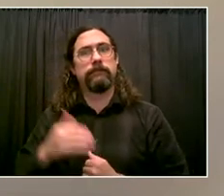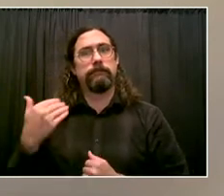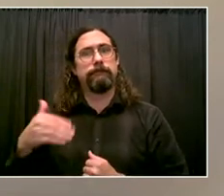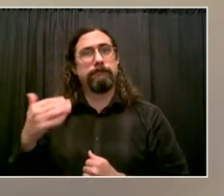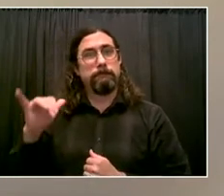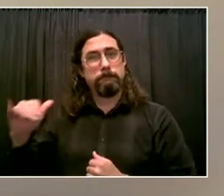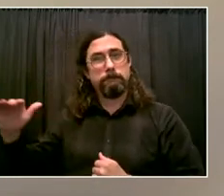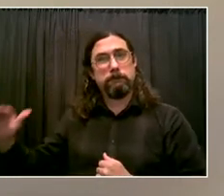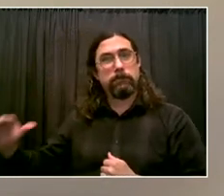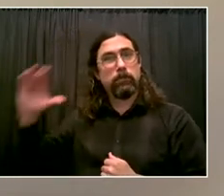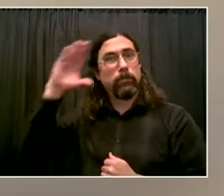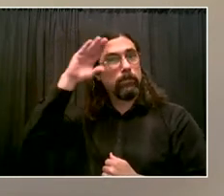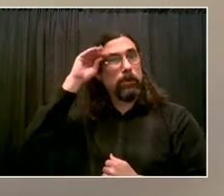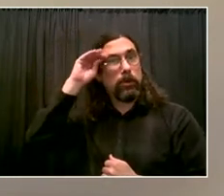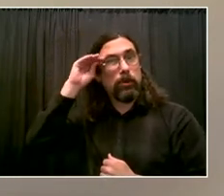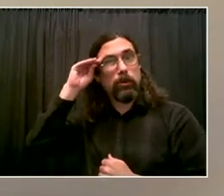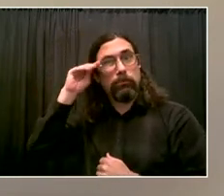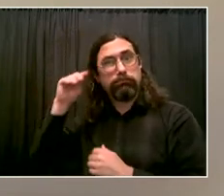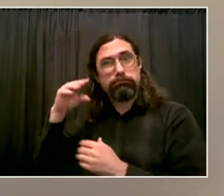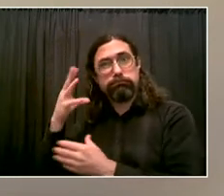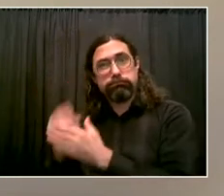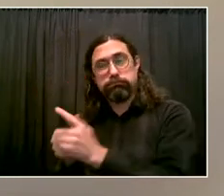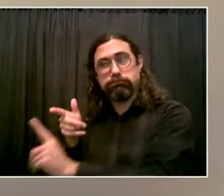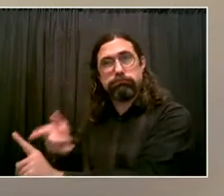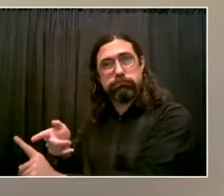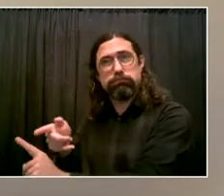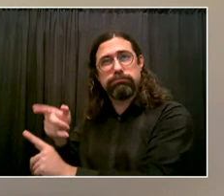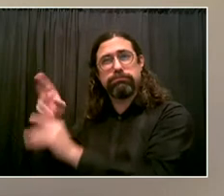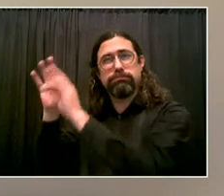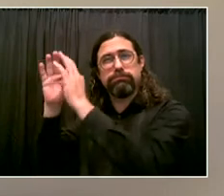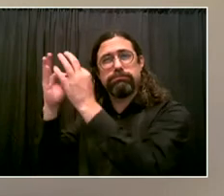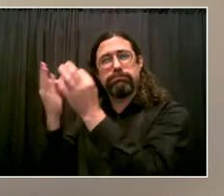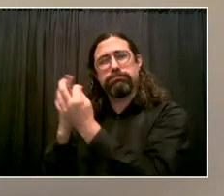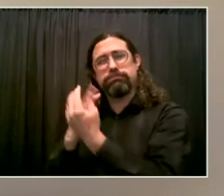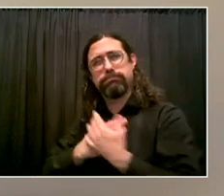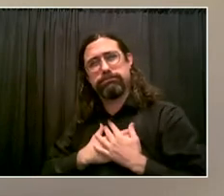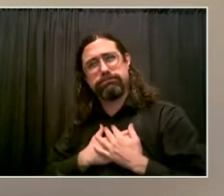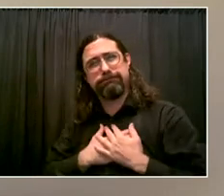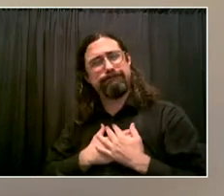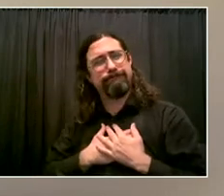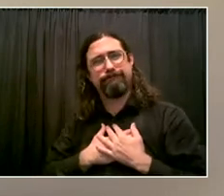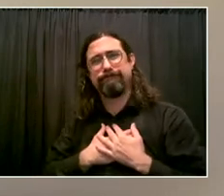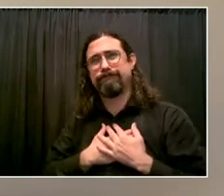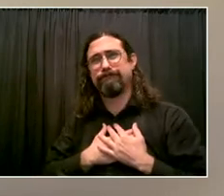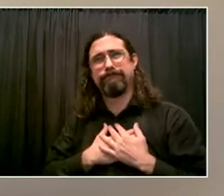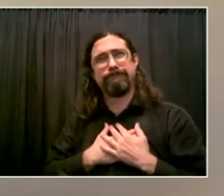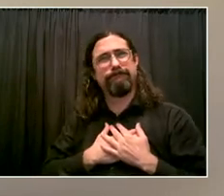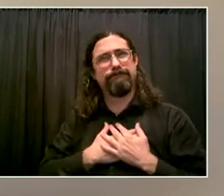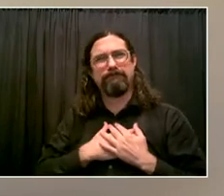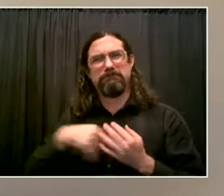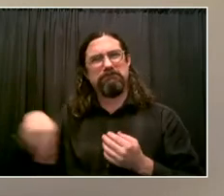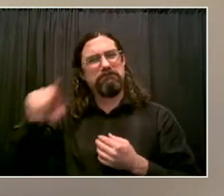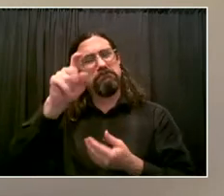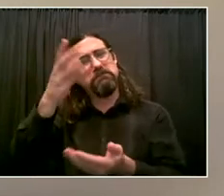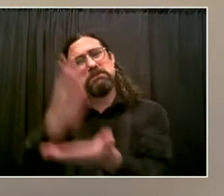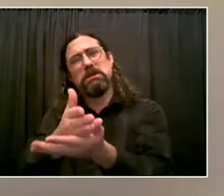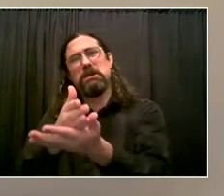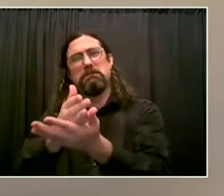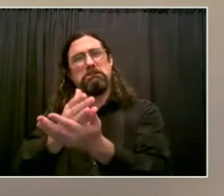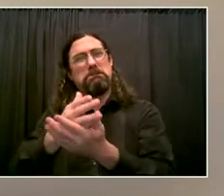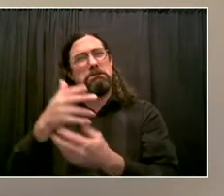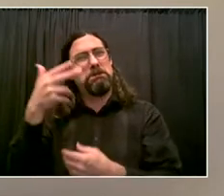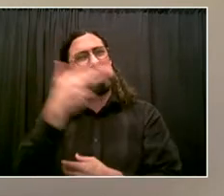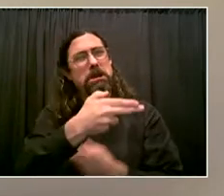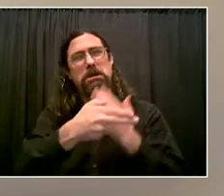New Yorkers all over. It's, it's a tragedy and violence affects everyone. No matter what zip code you live in, it's something that